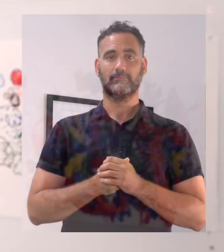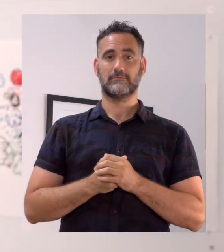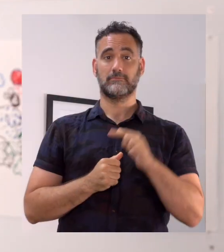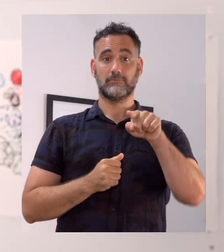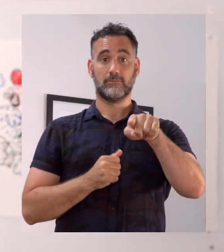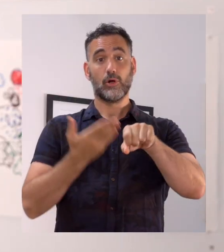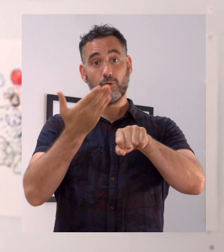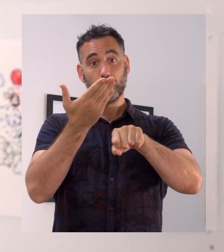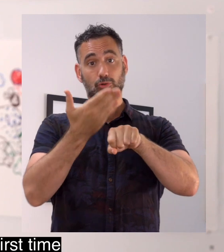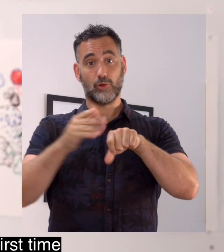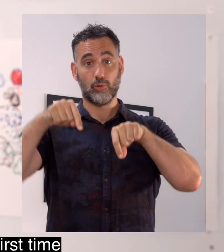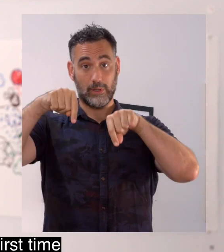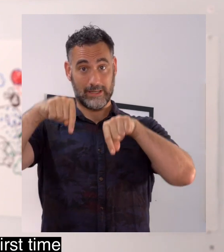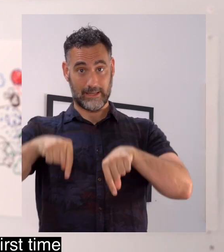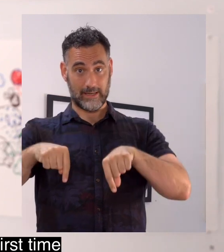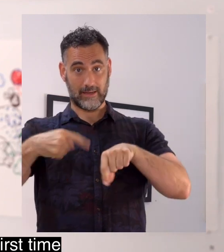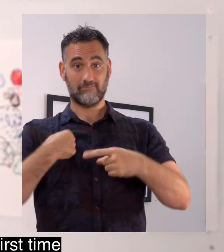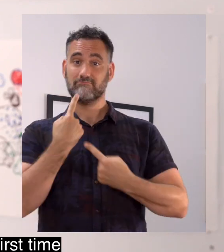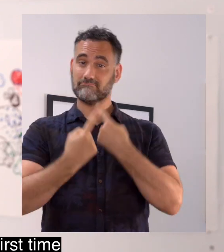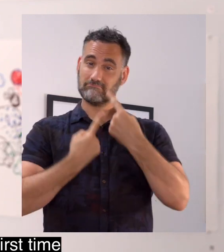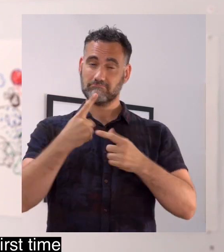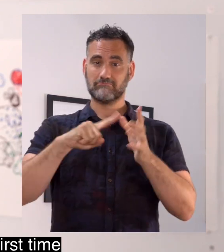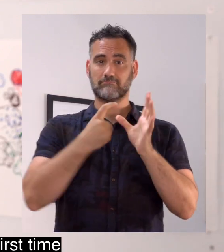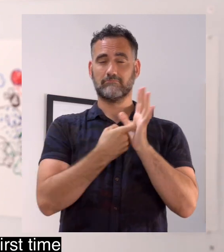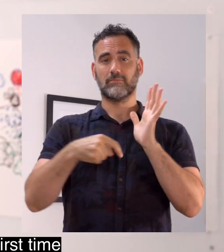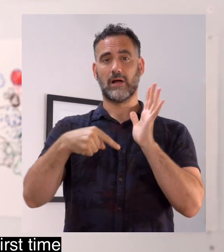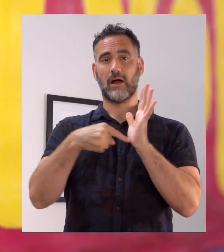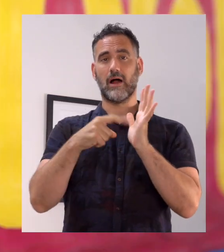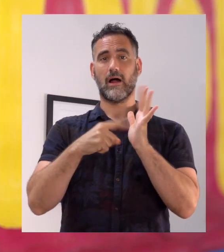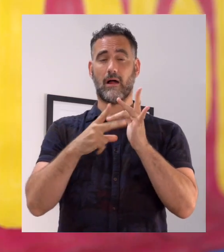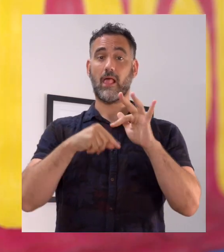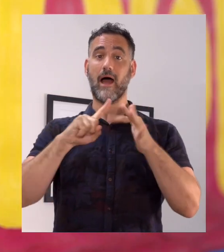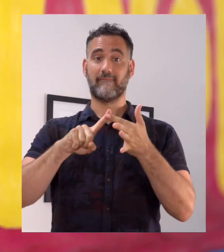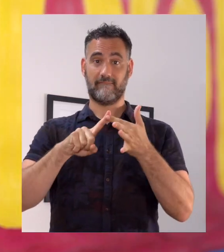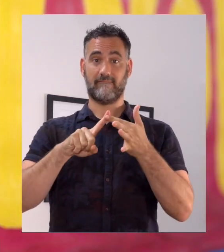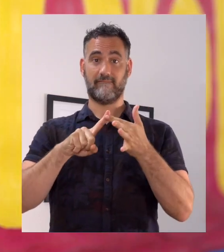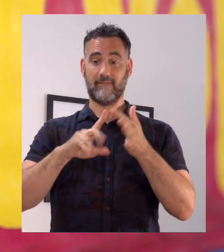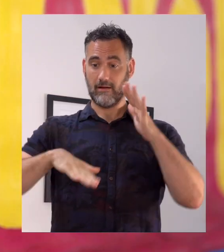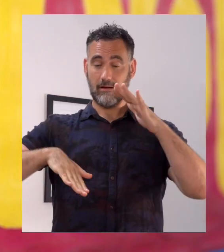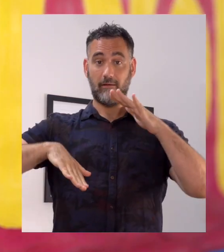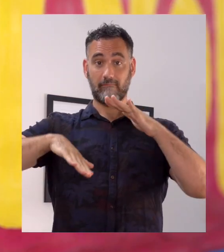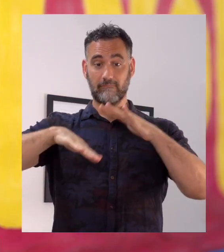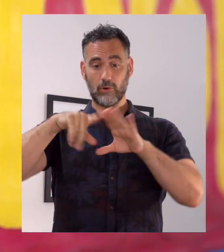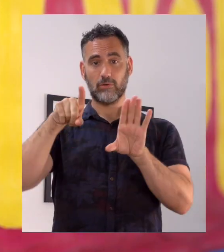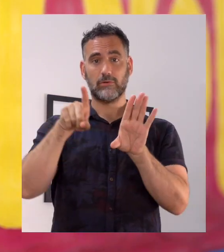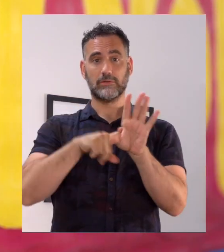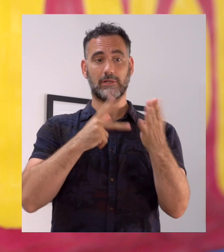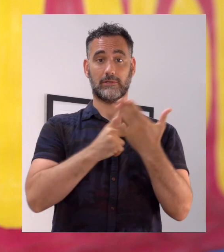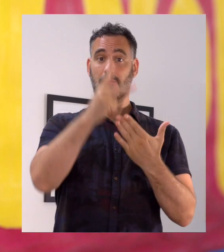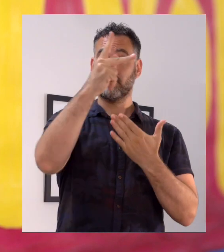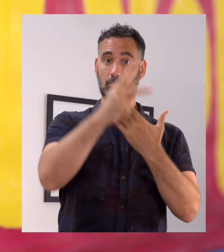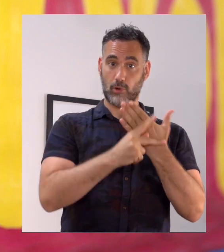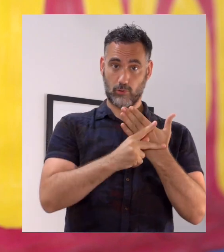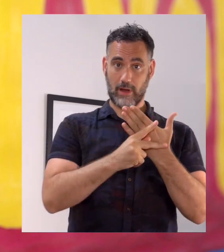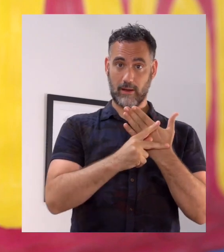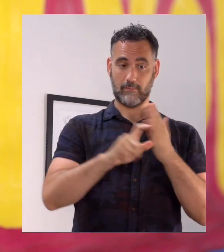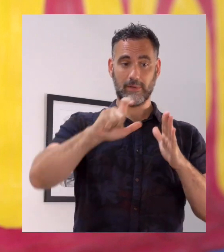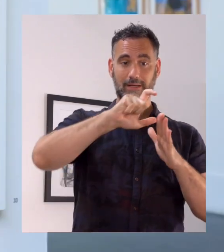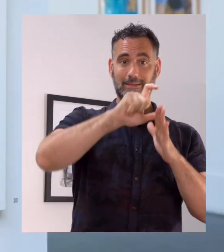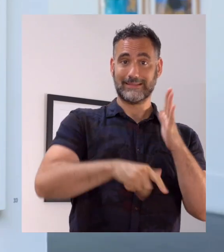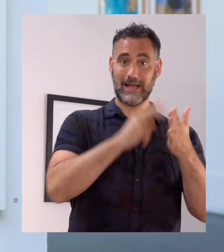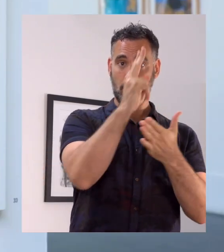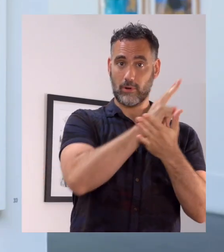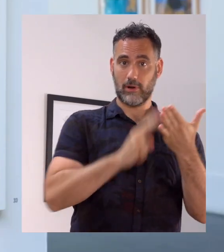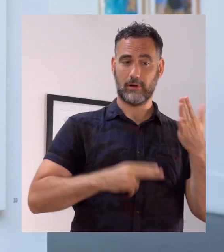If you're new to ArtLife or are discovering these artists for the first time, ArtLife is a year round program for artists with disability